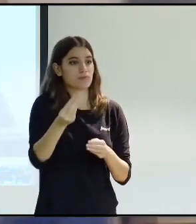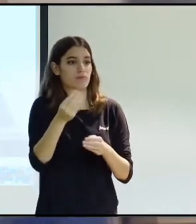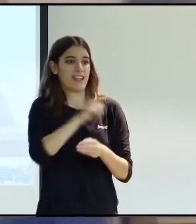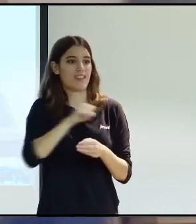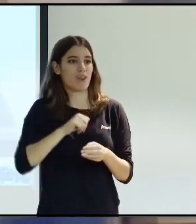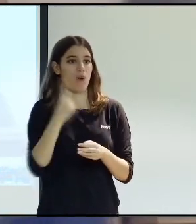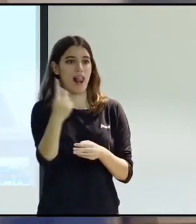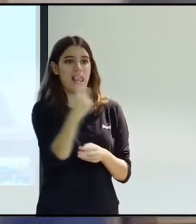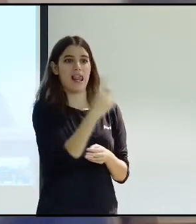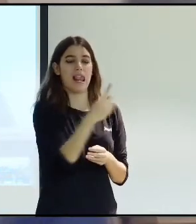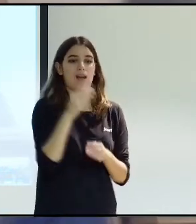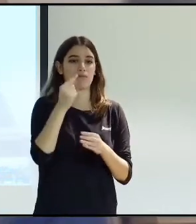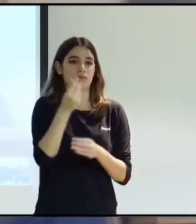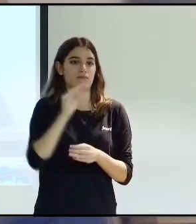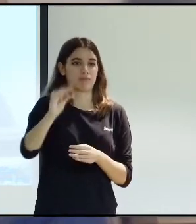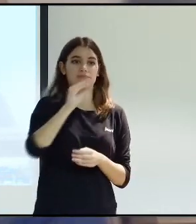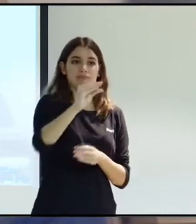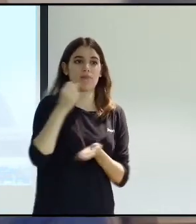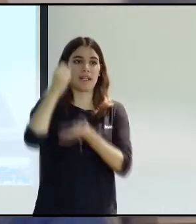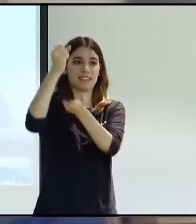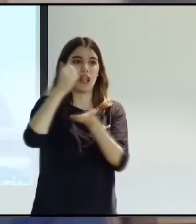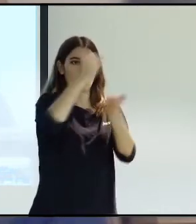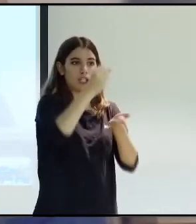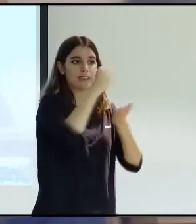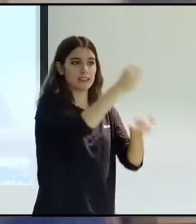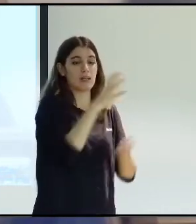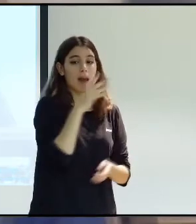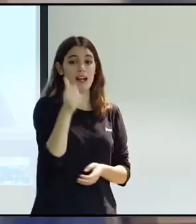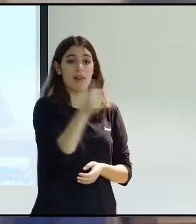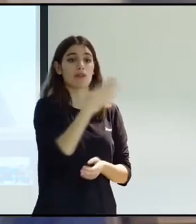provide the financing for the individual resources that people will have.